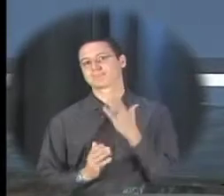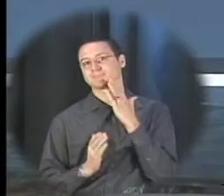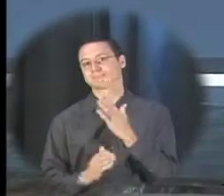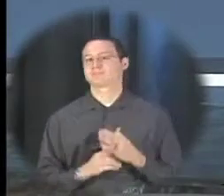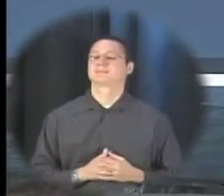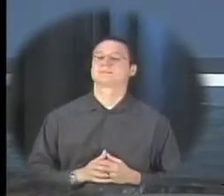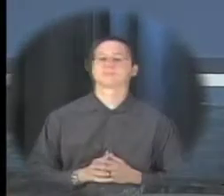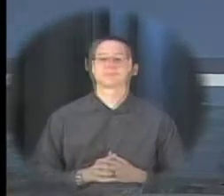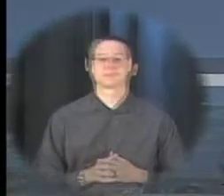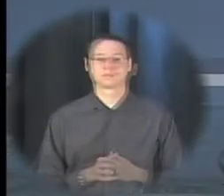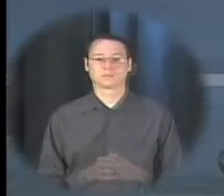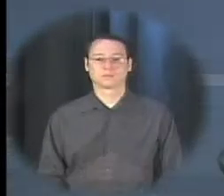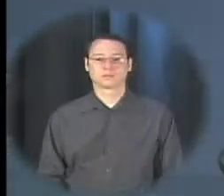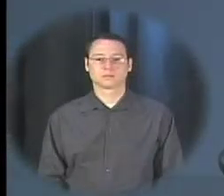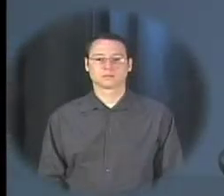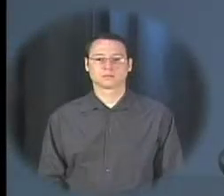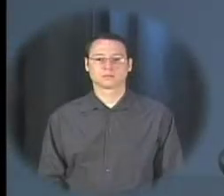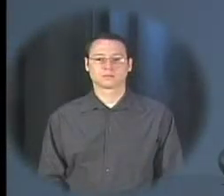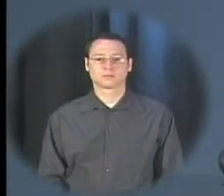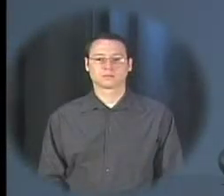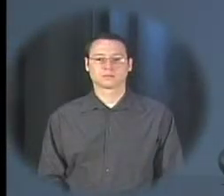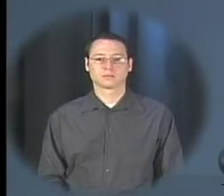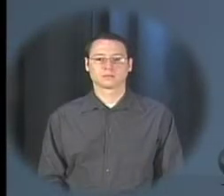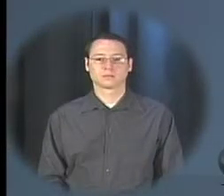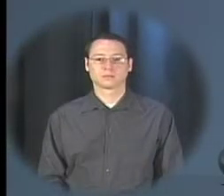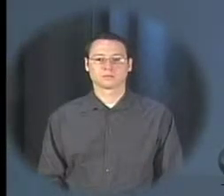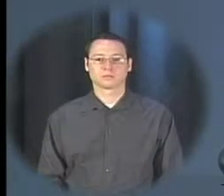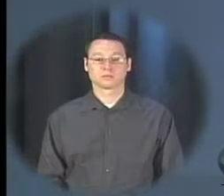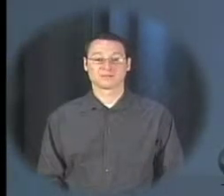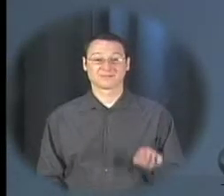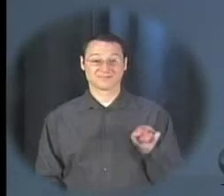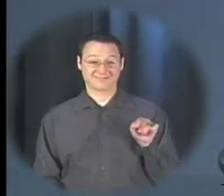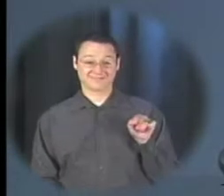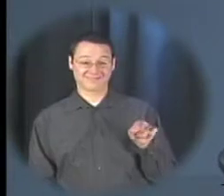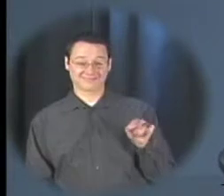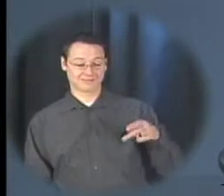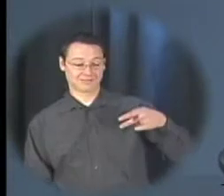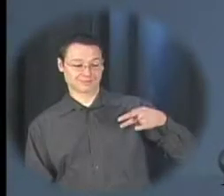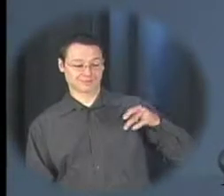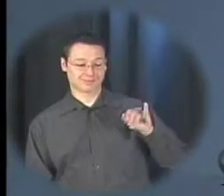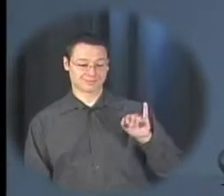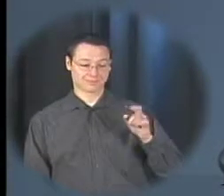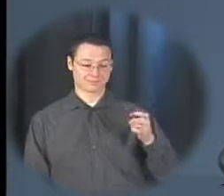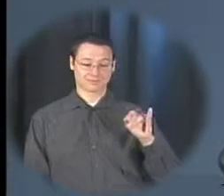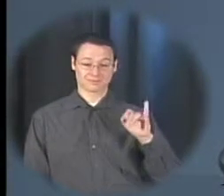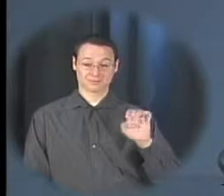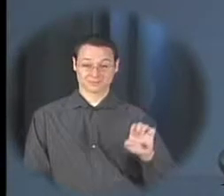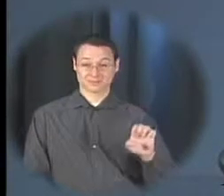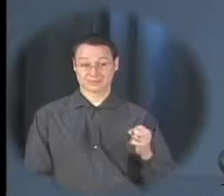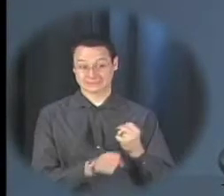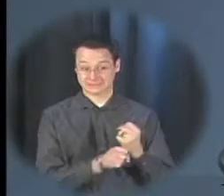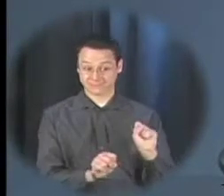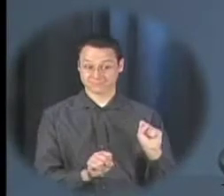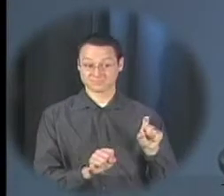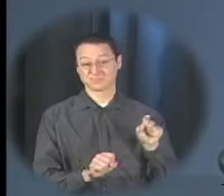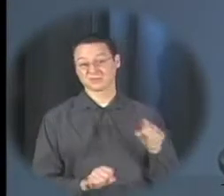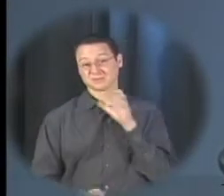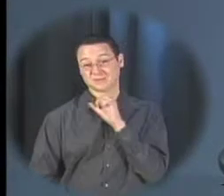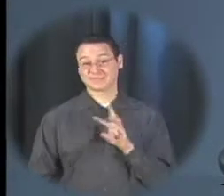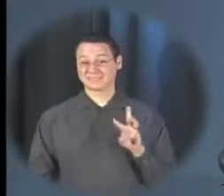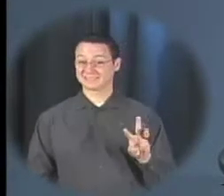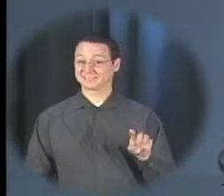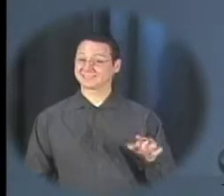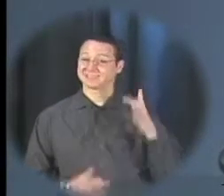when we rescued pixie she was six weeks old and had a life-threatening dog disease called parvo